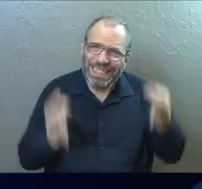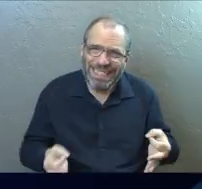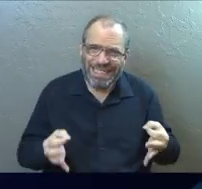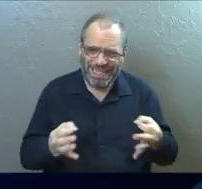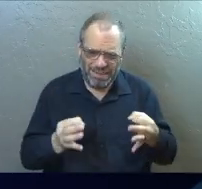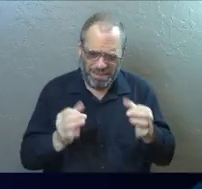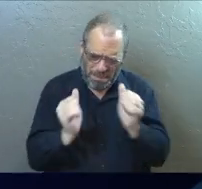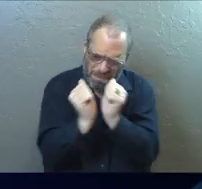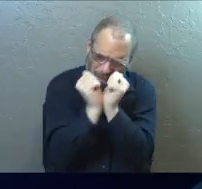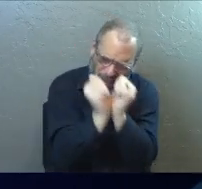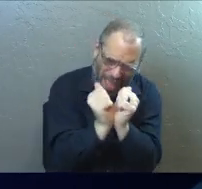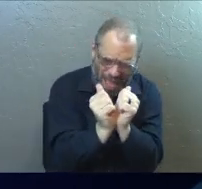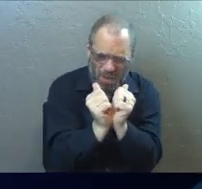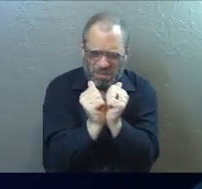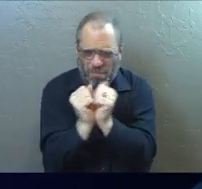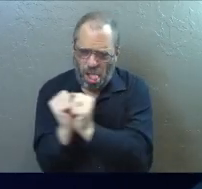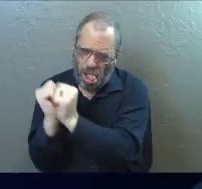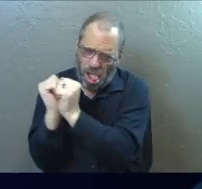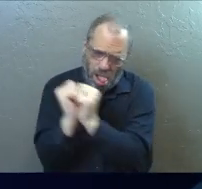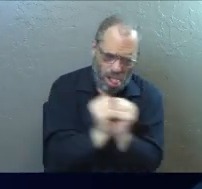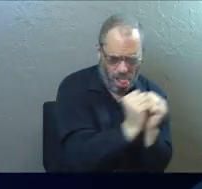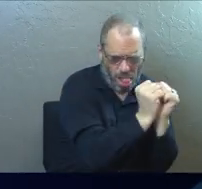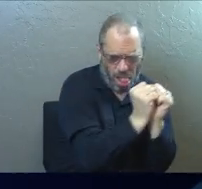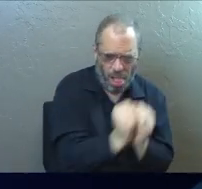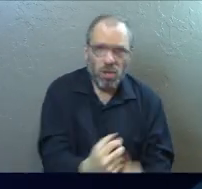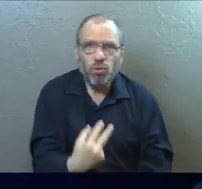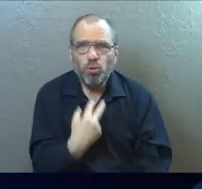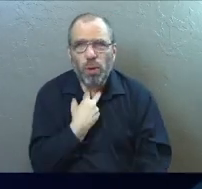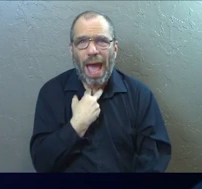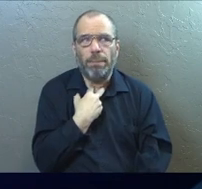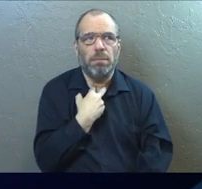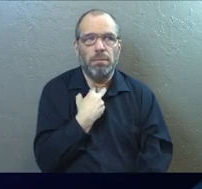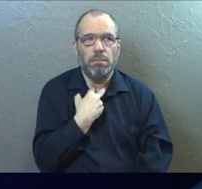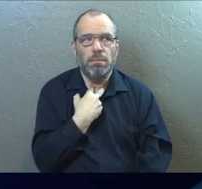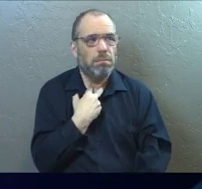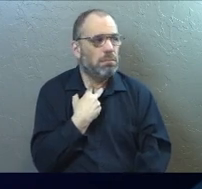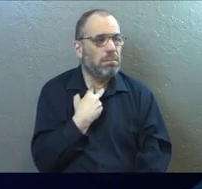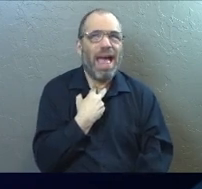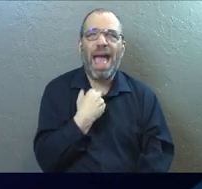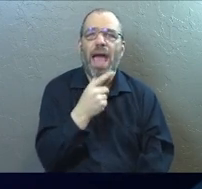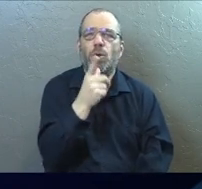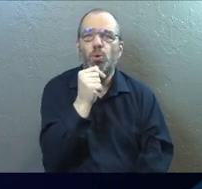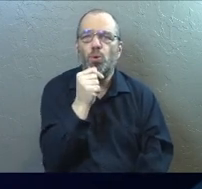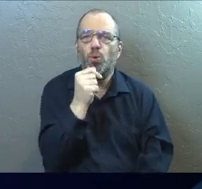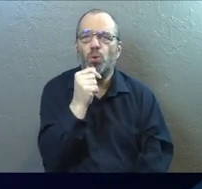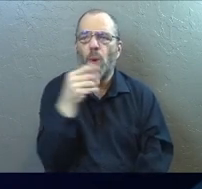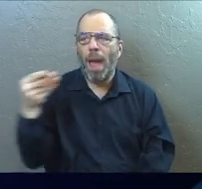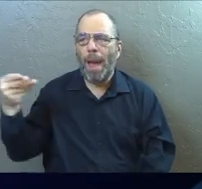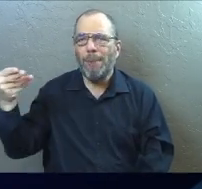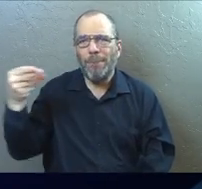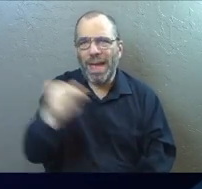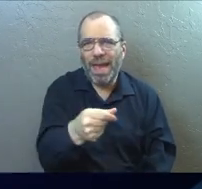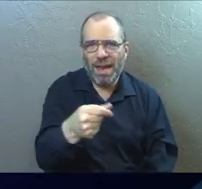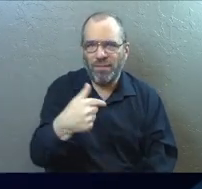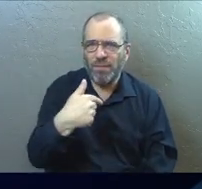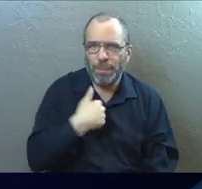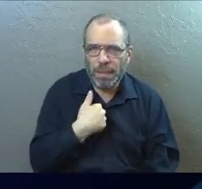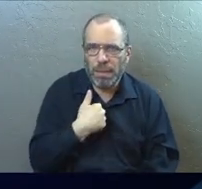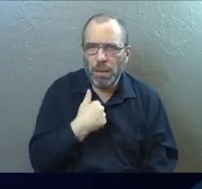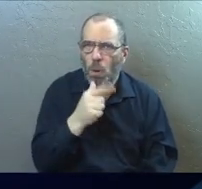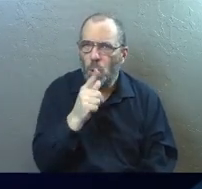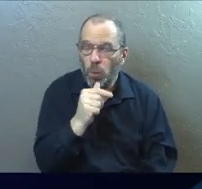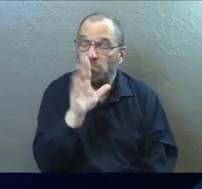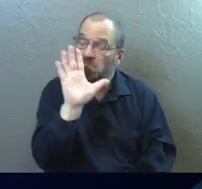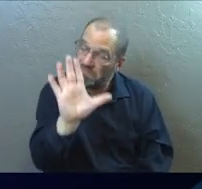Bound up, in bondage, trapped, and somebody had to ransom us out. And so